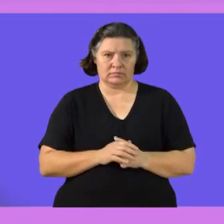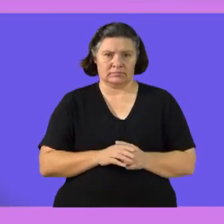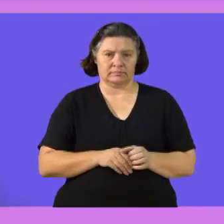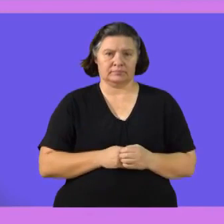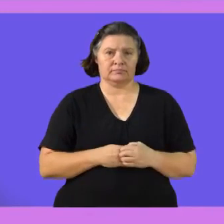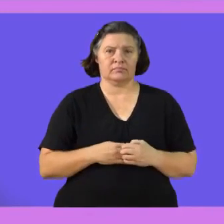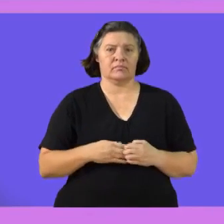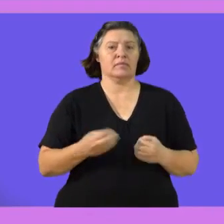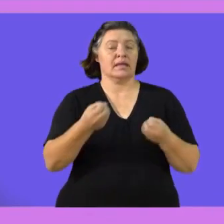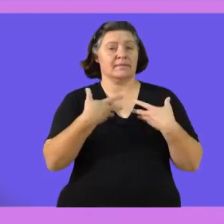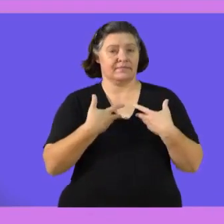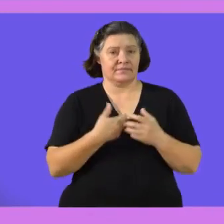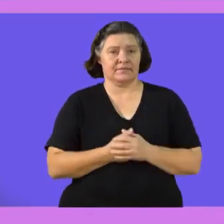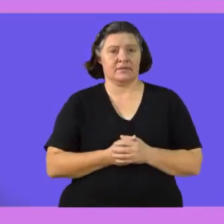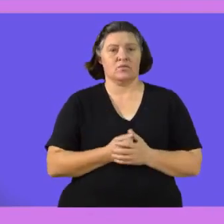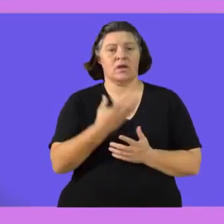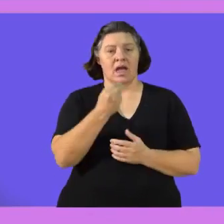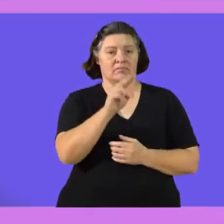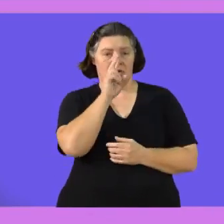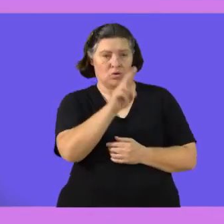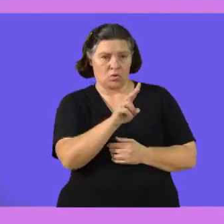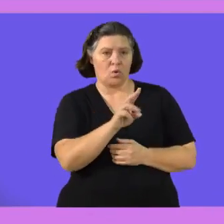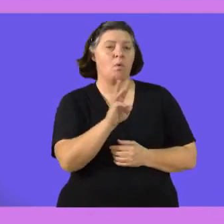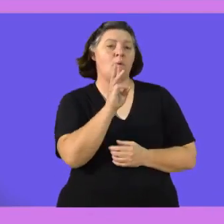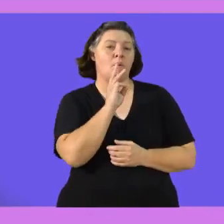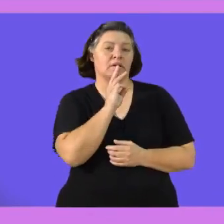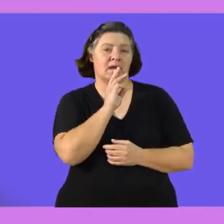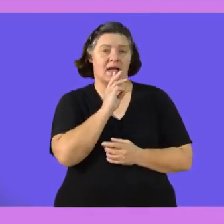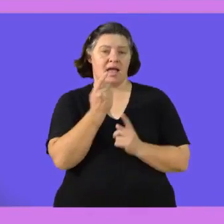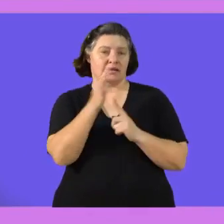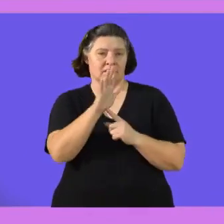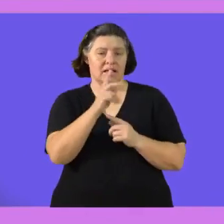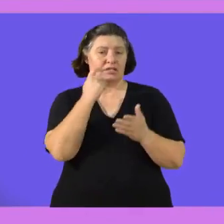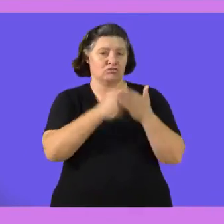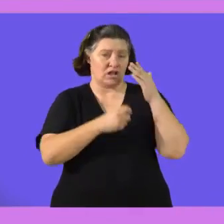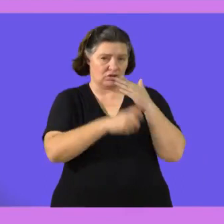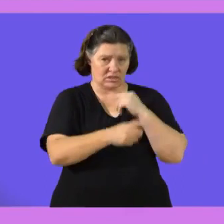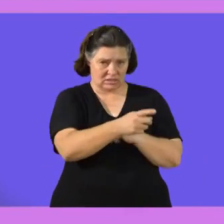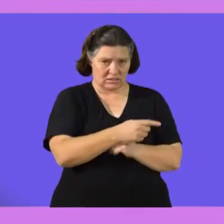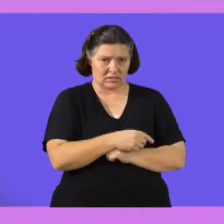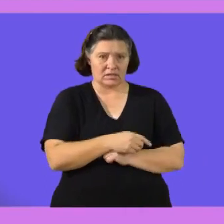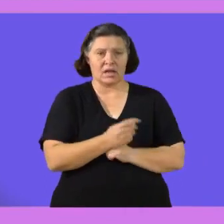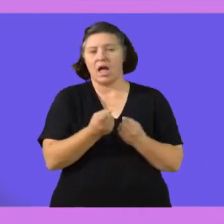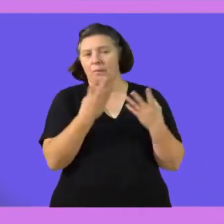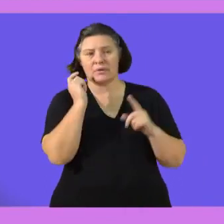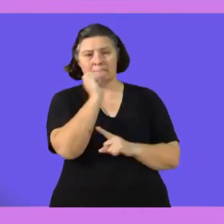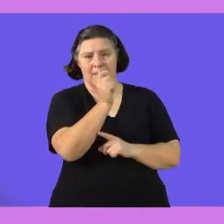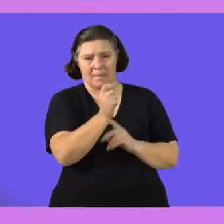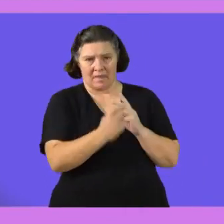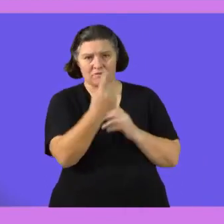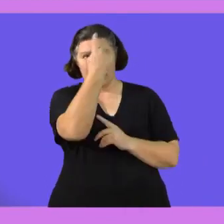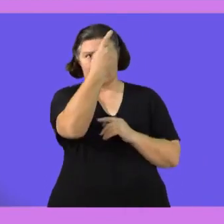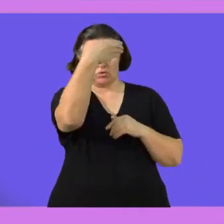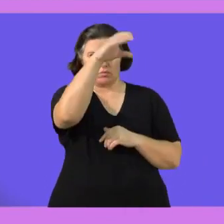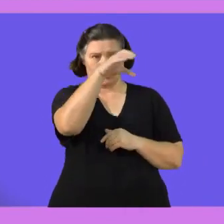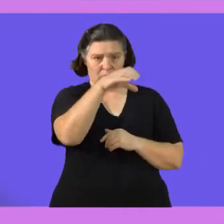what is the given to us here we have the domestic water tariffs that indicates the rates to us how much we'll